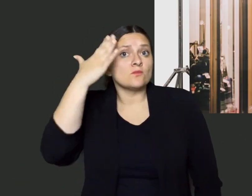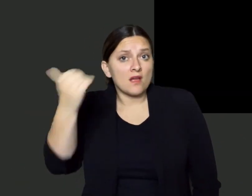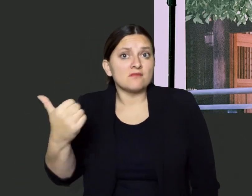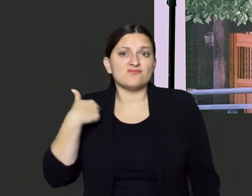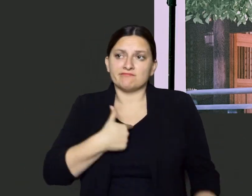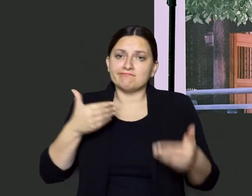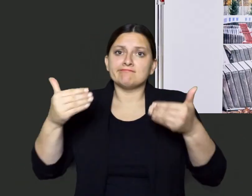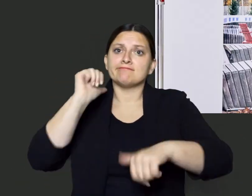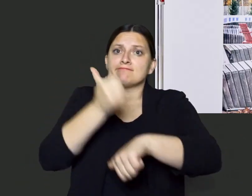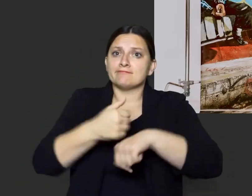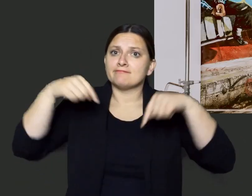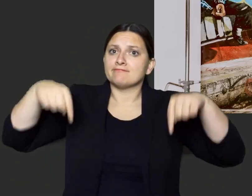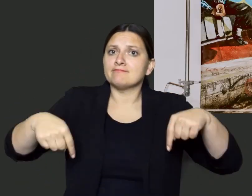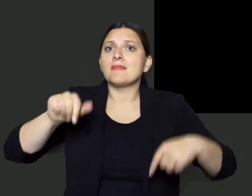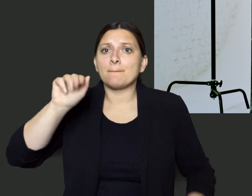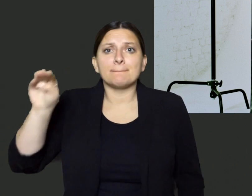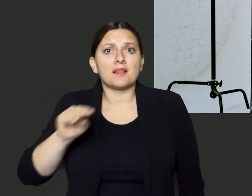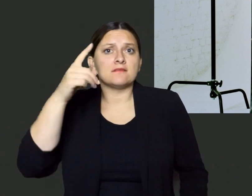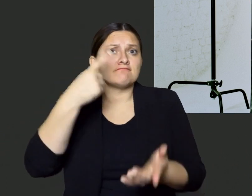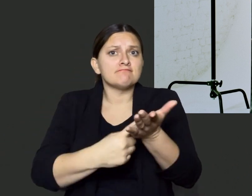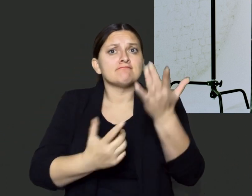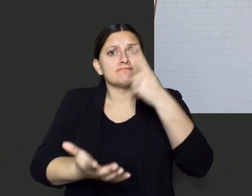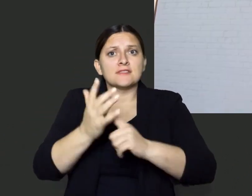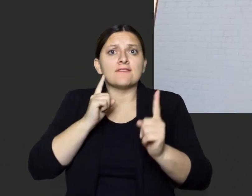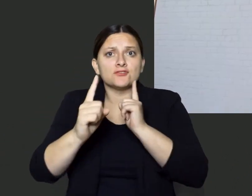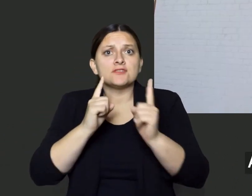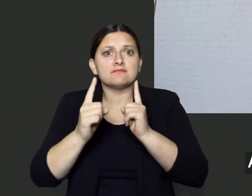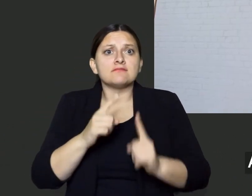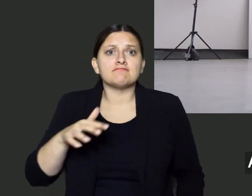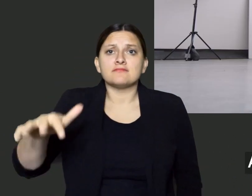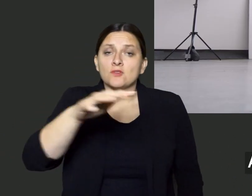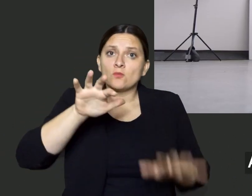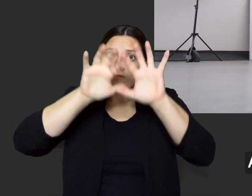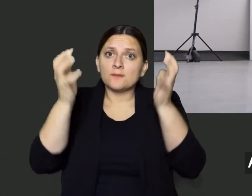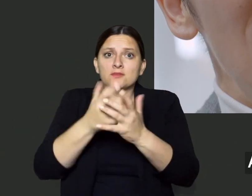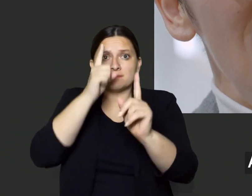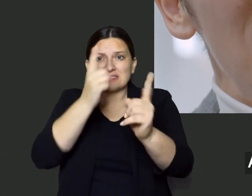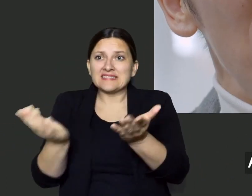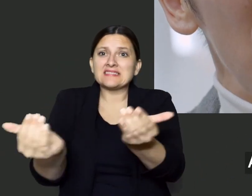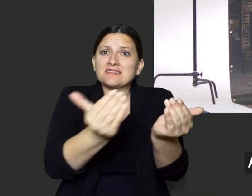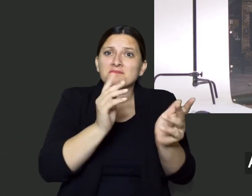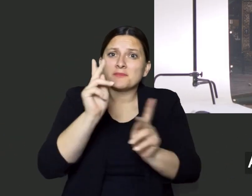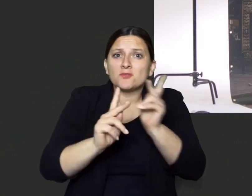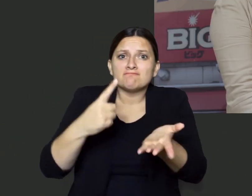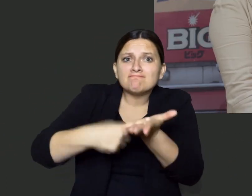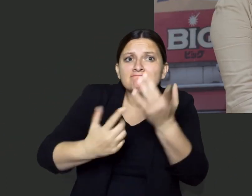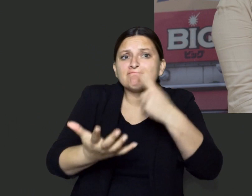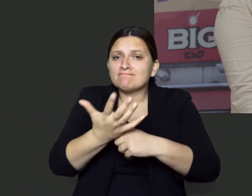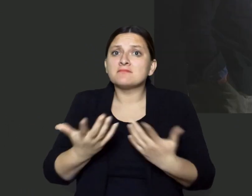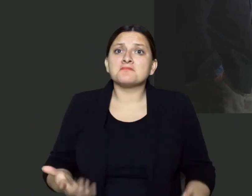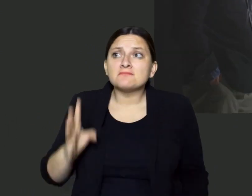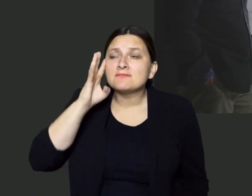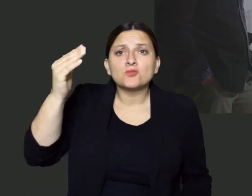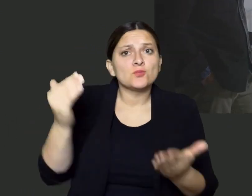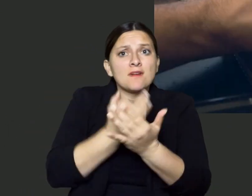That's why we're launching a million conversations. A global mission to get people talking. Inspire